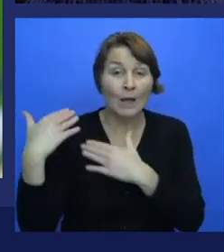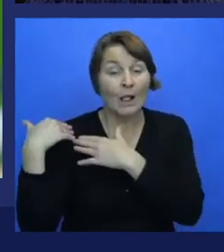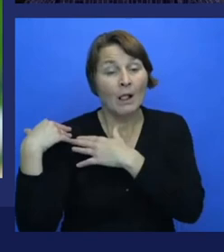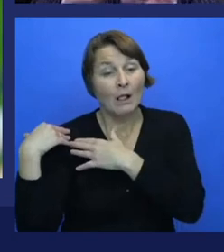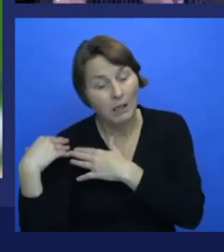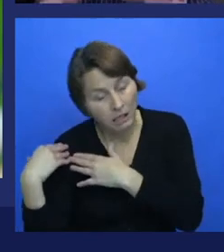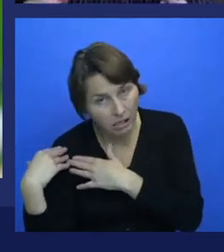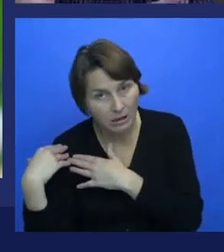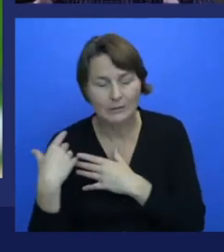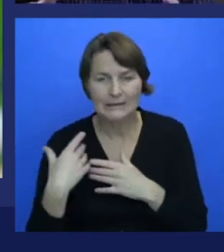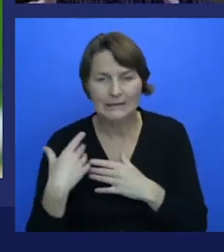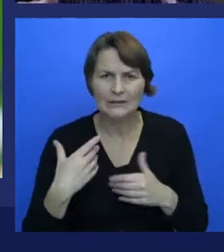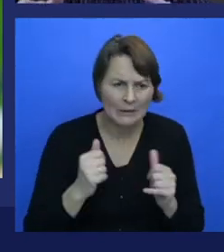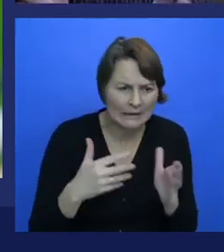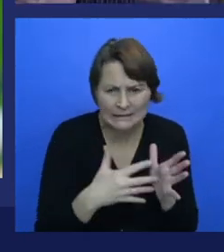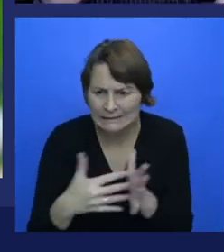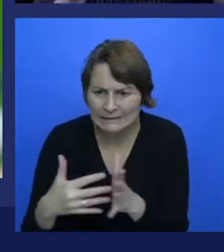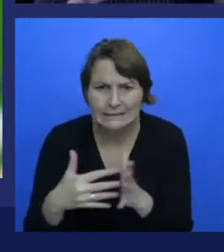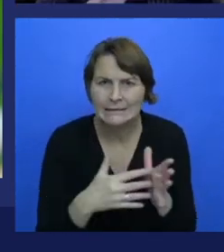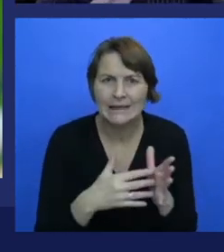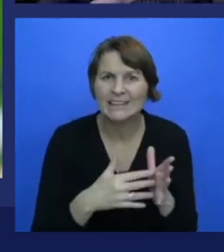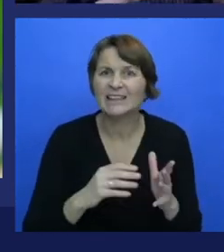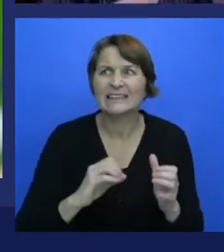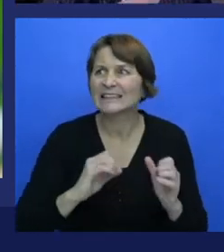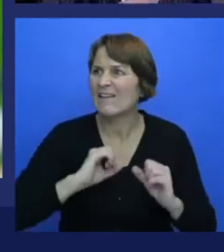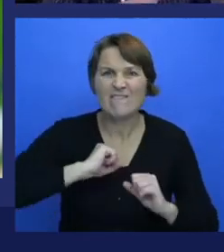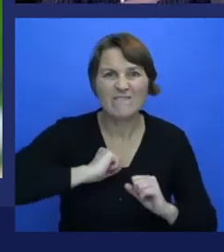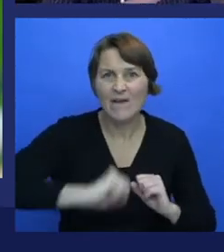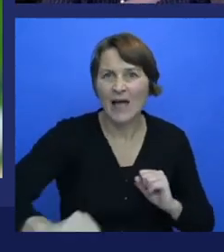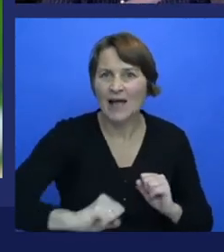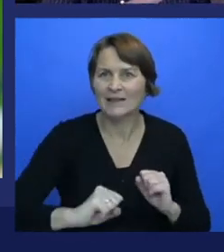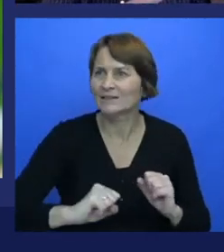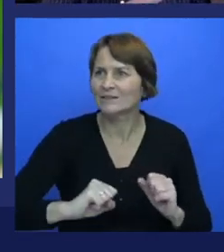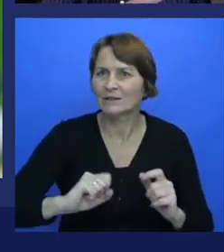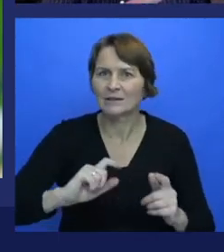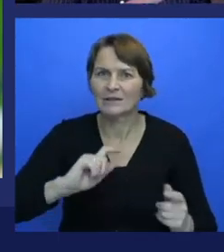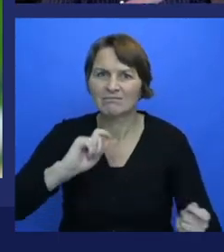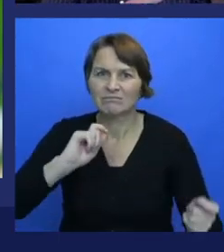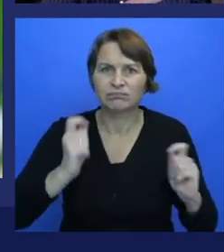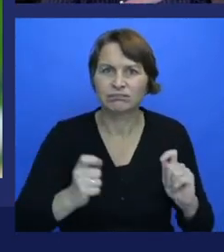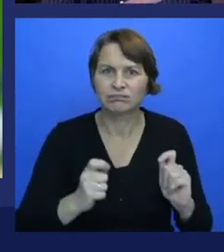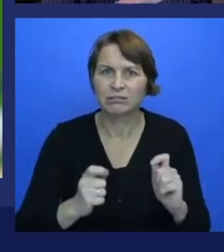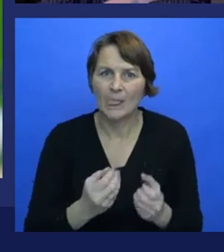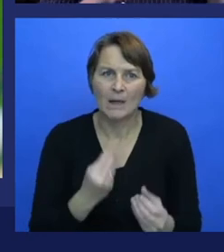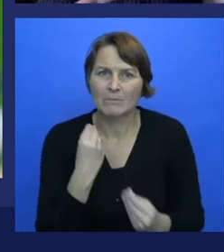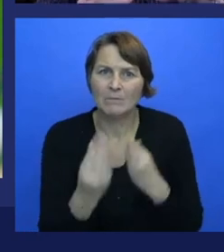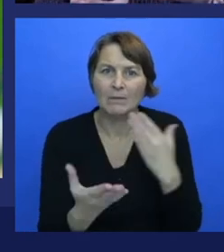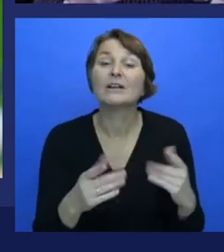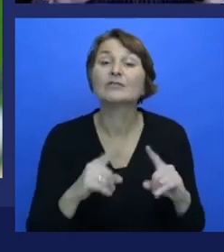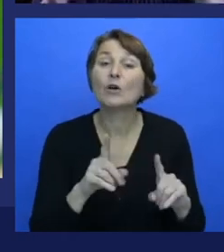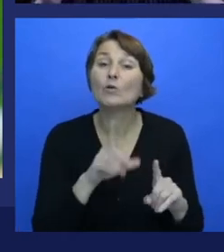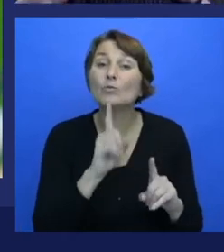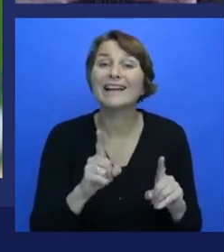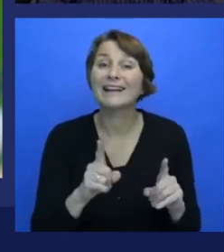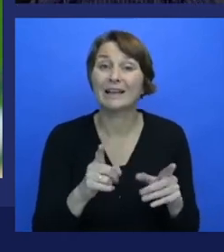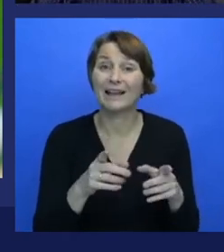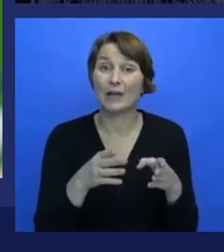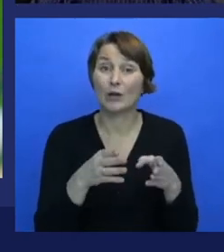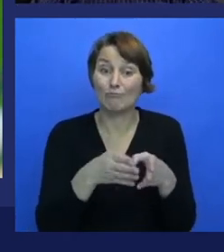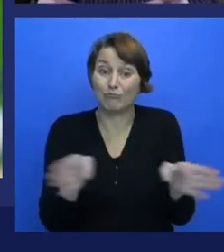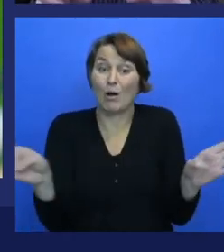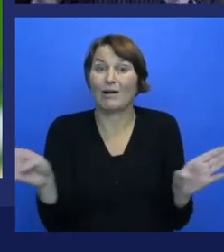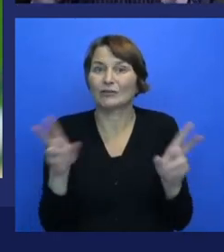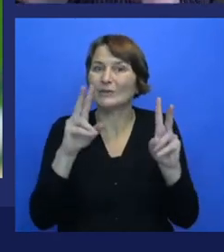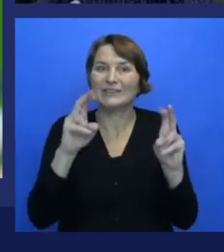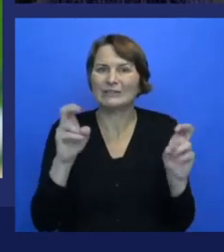to show value rapidly, and that tends to diminish broader research. But that's okay. This is a special